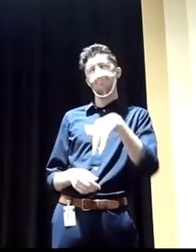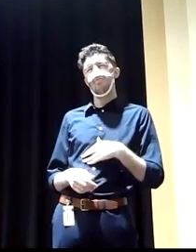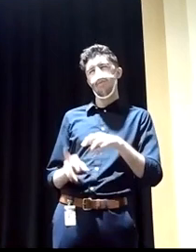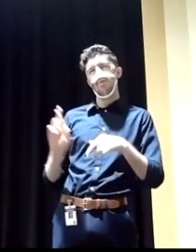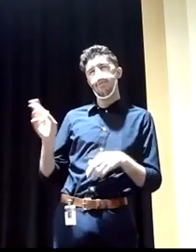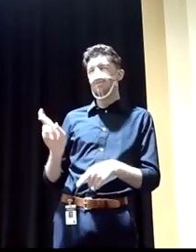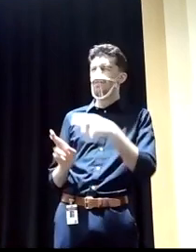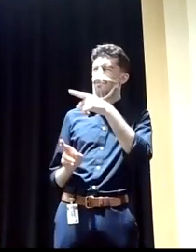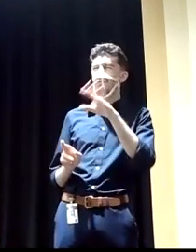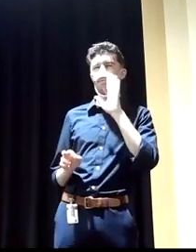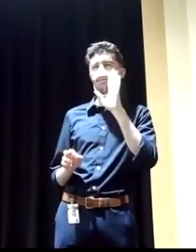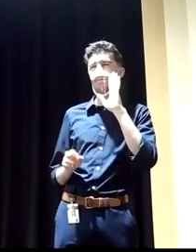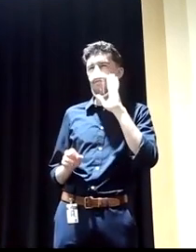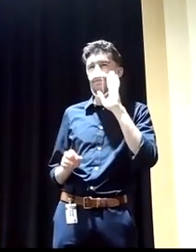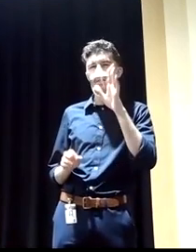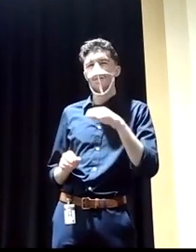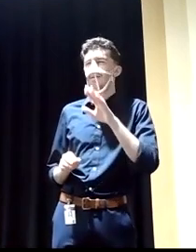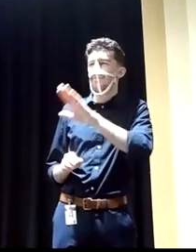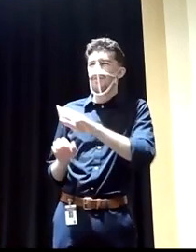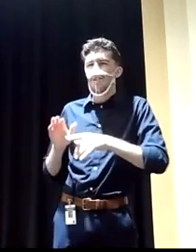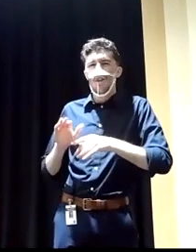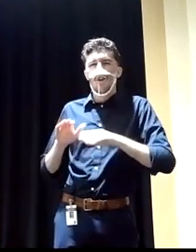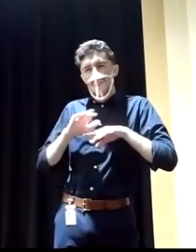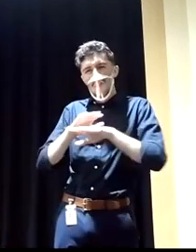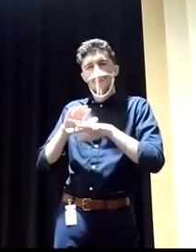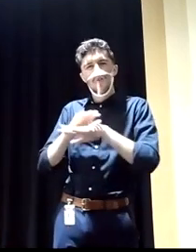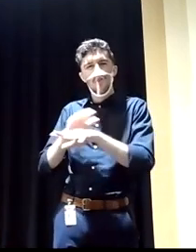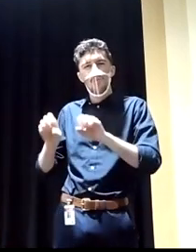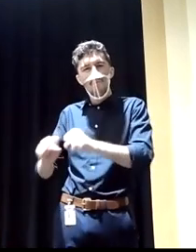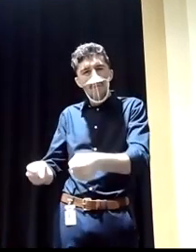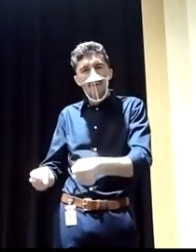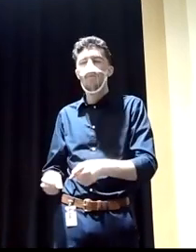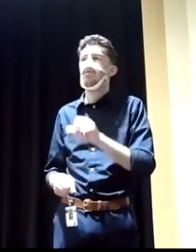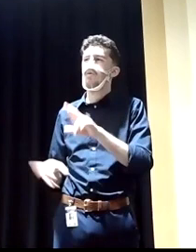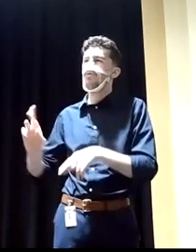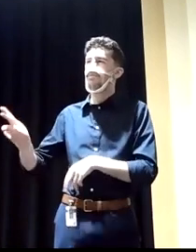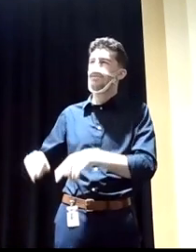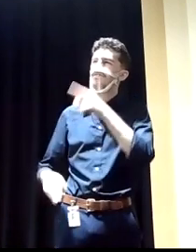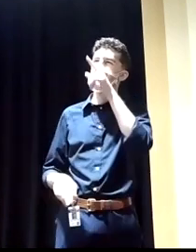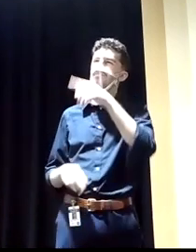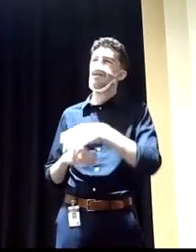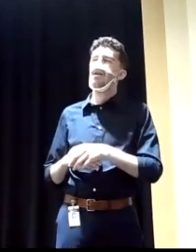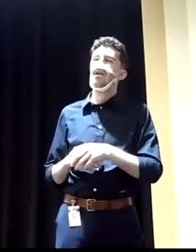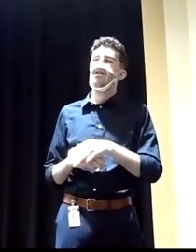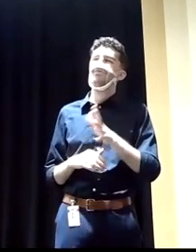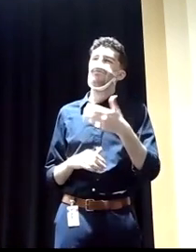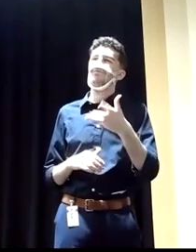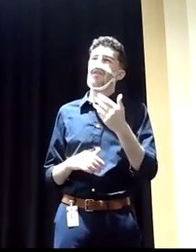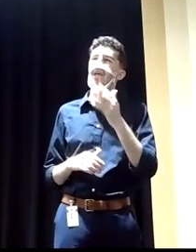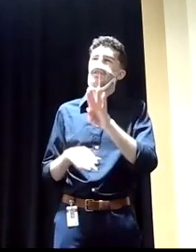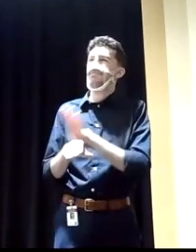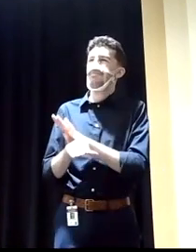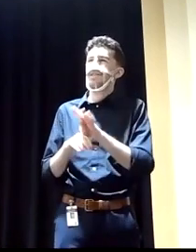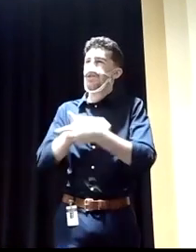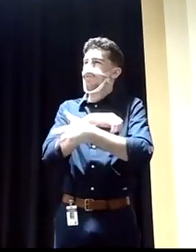street, their sewer broke, or our Republicans down the street, businesses were robbed,